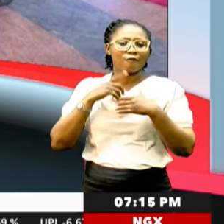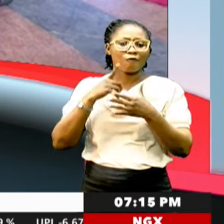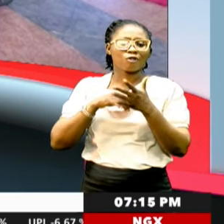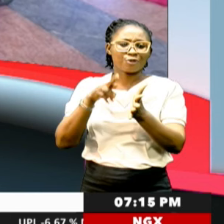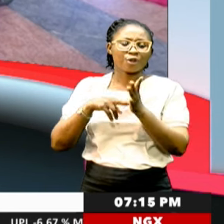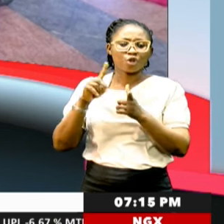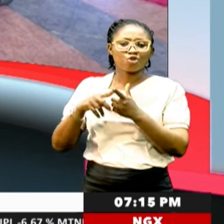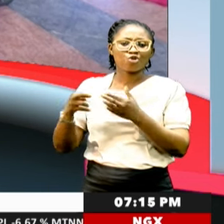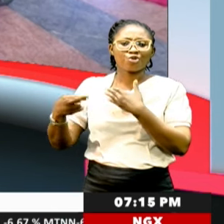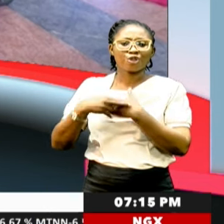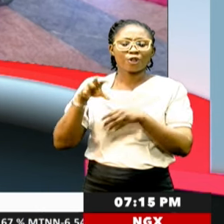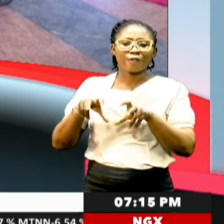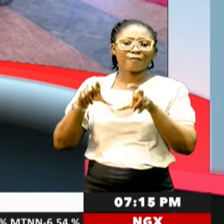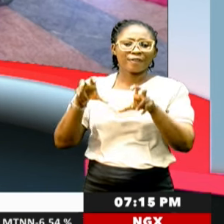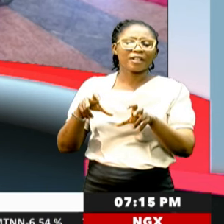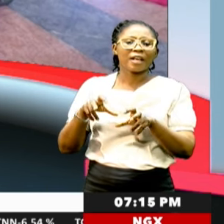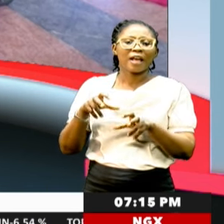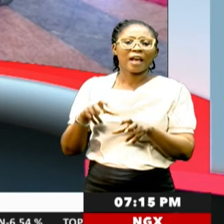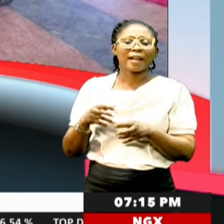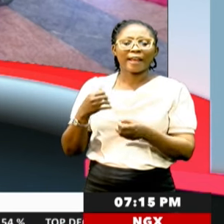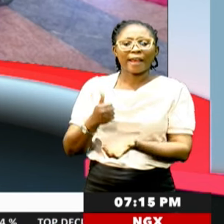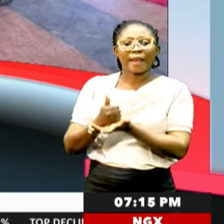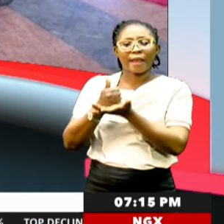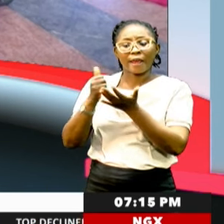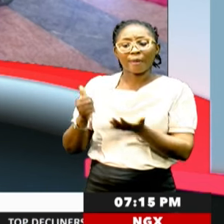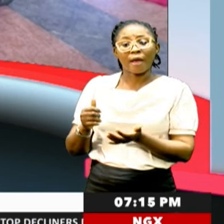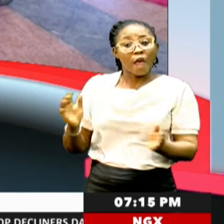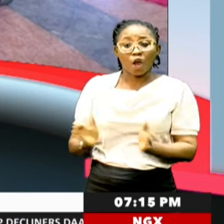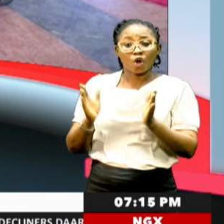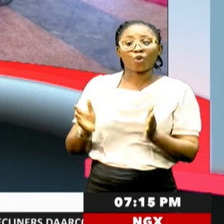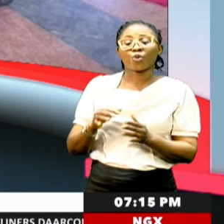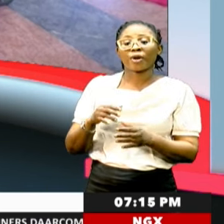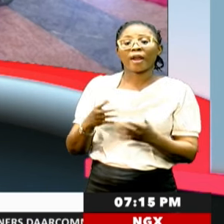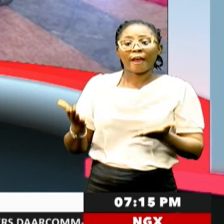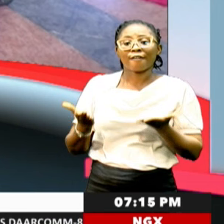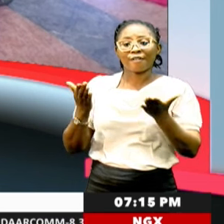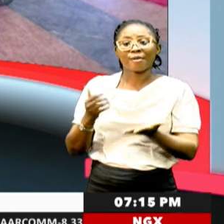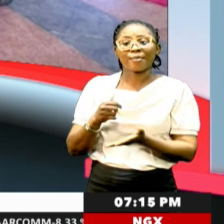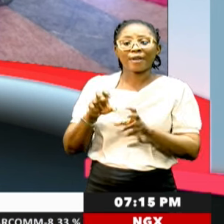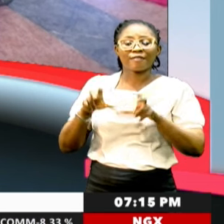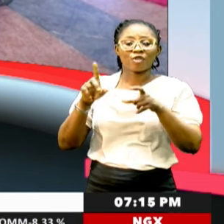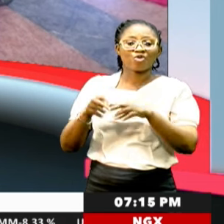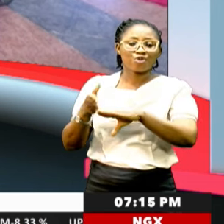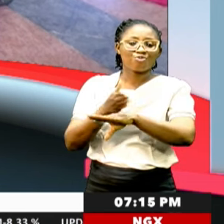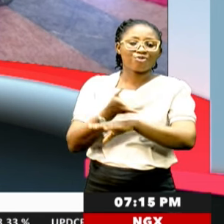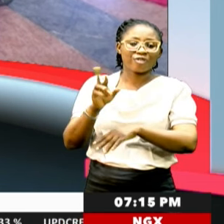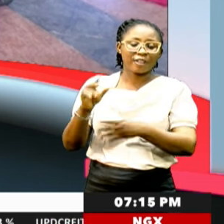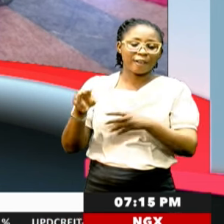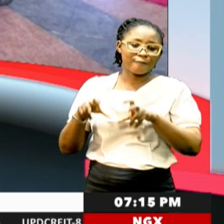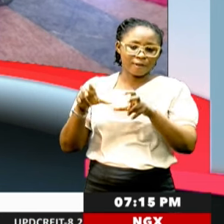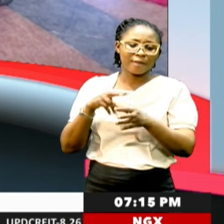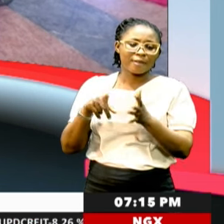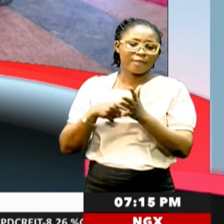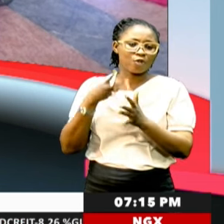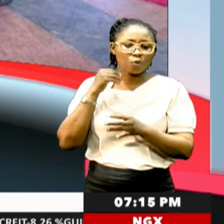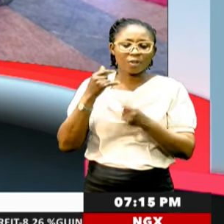on investment and calls on existing investors to upscale while prospecting for new investments. This was at